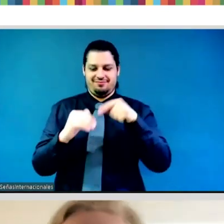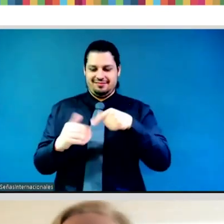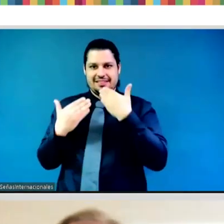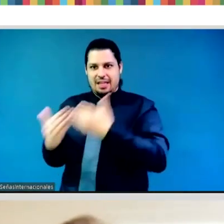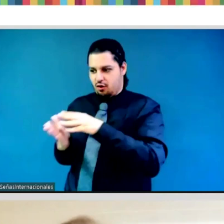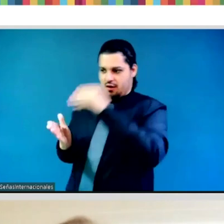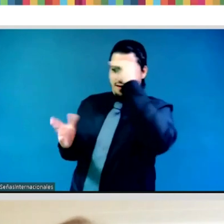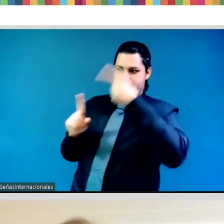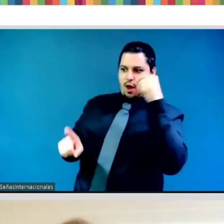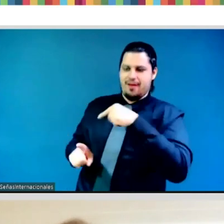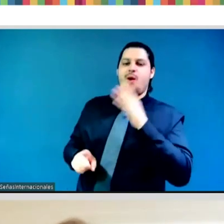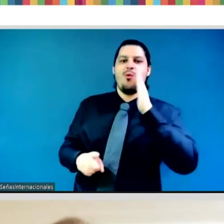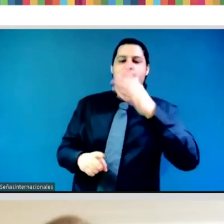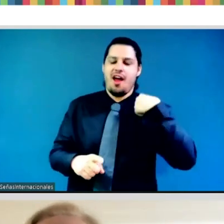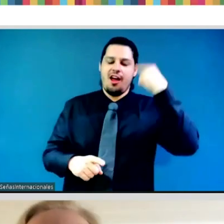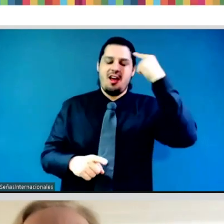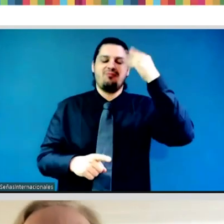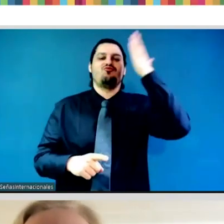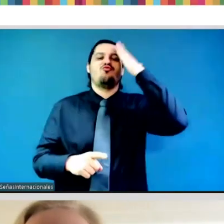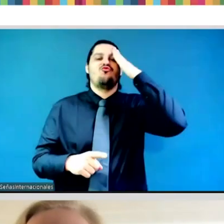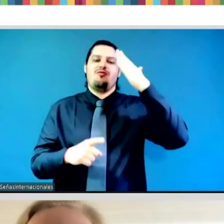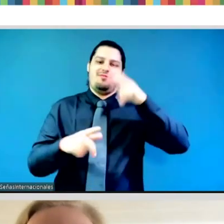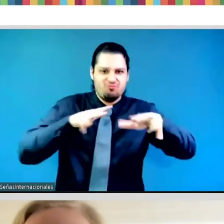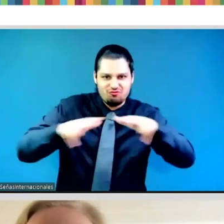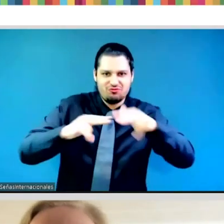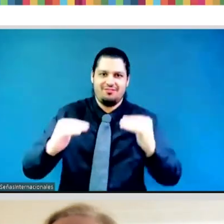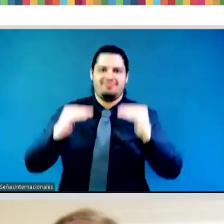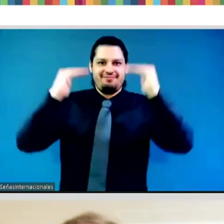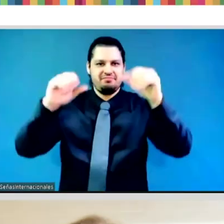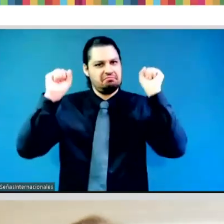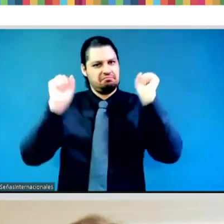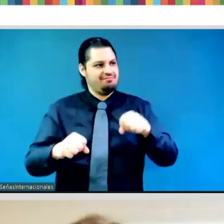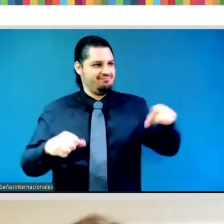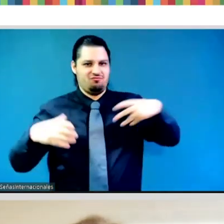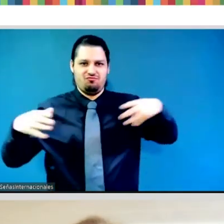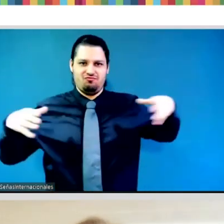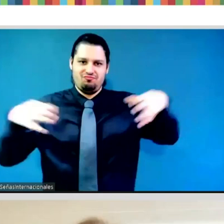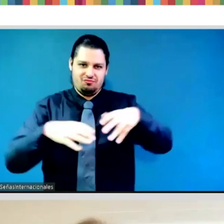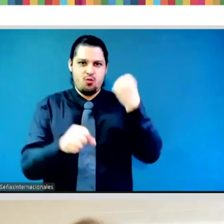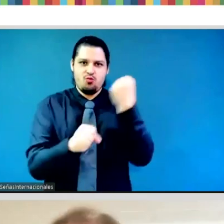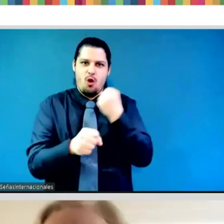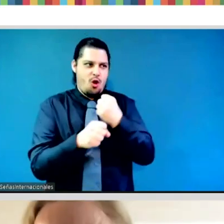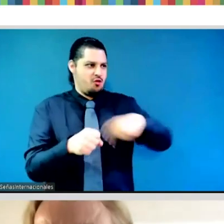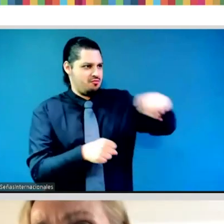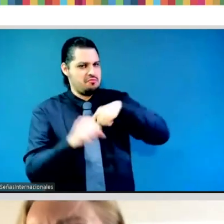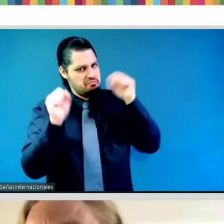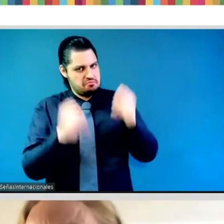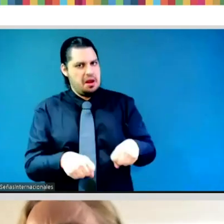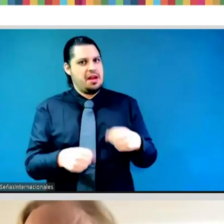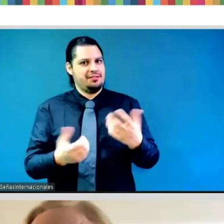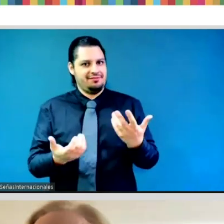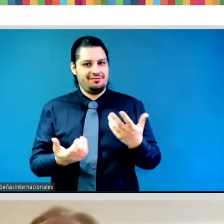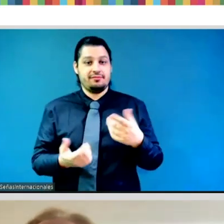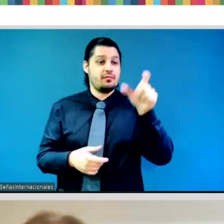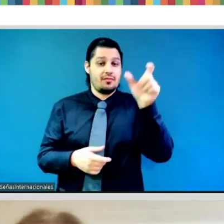and how do we commit to action? That's the outcome we need. Now, let's be honest. I'm an economist by